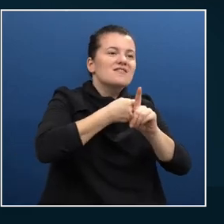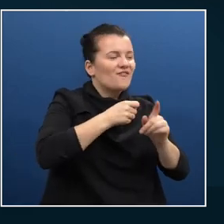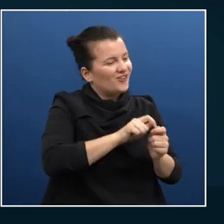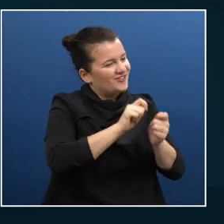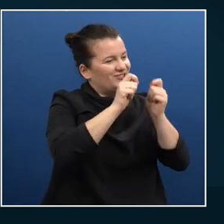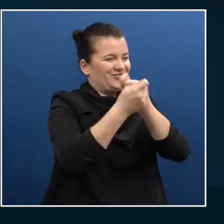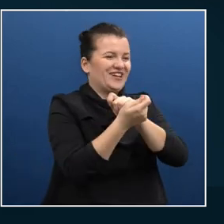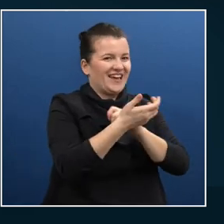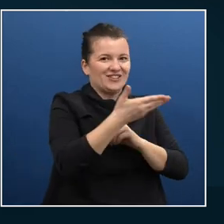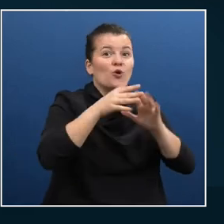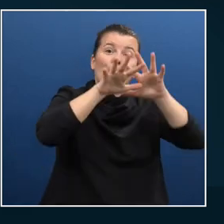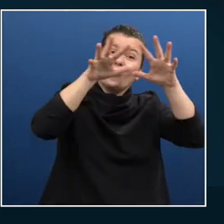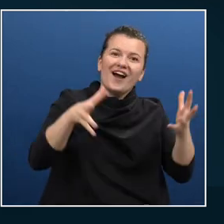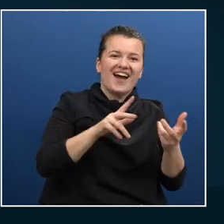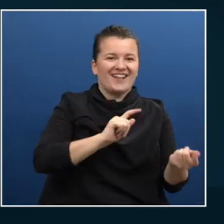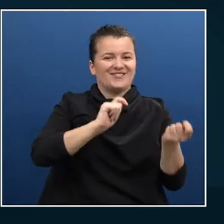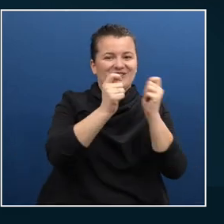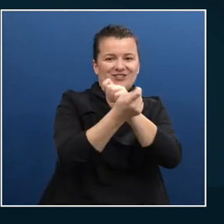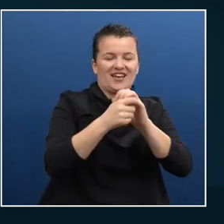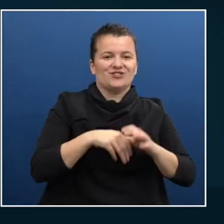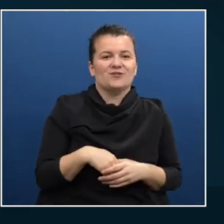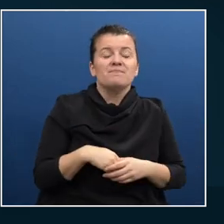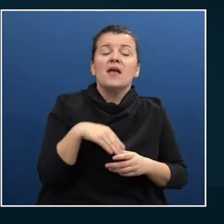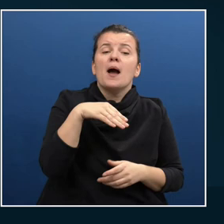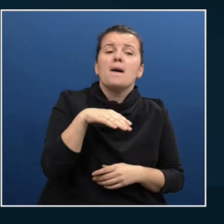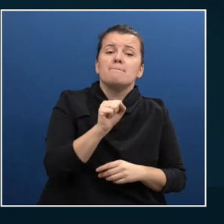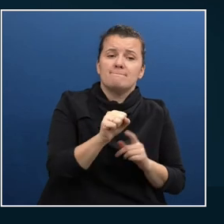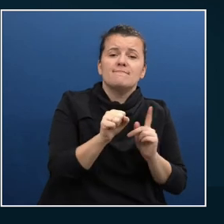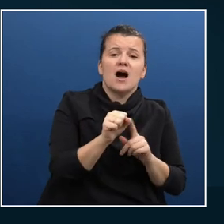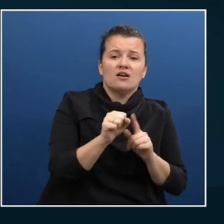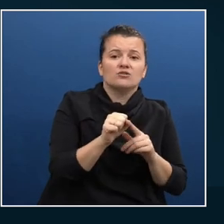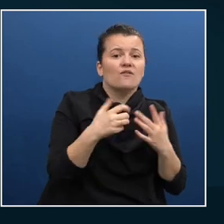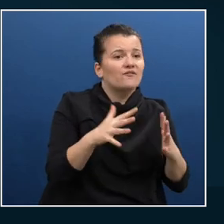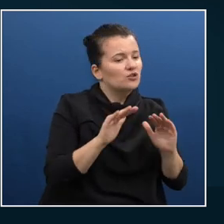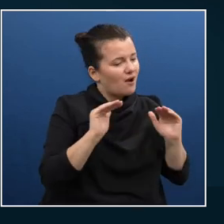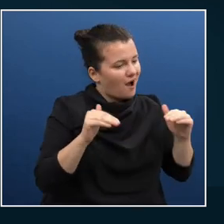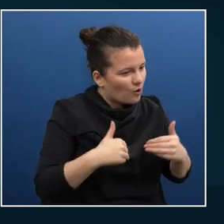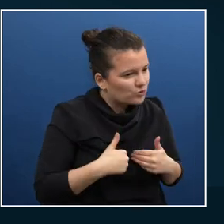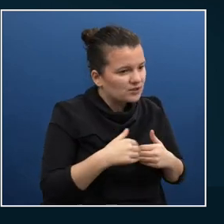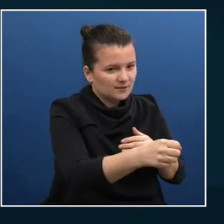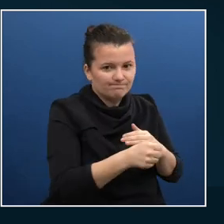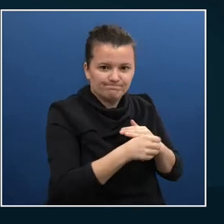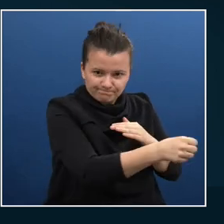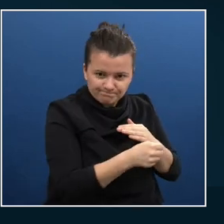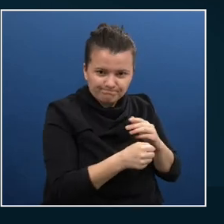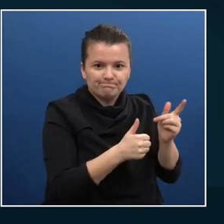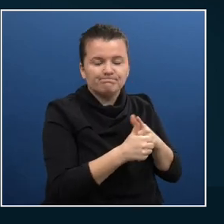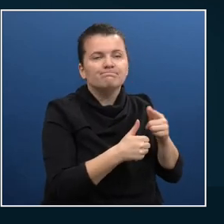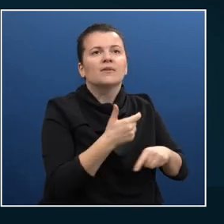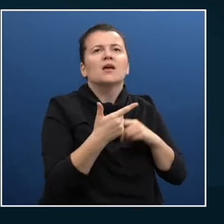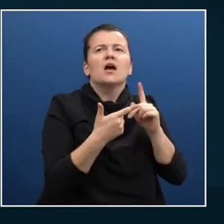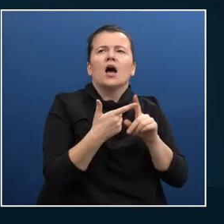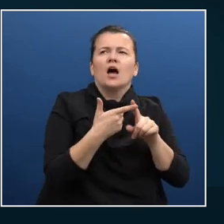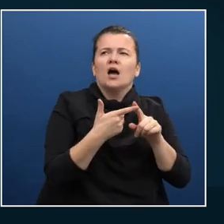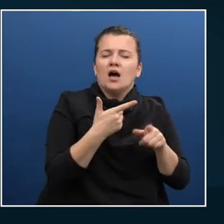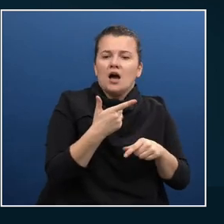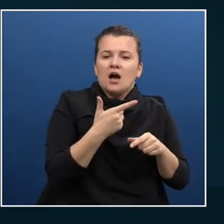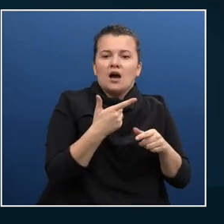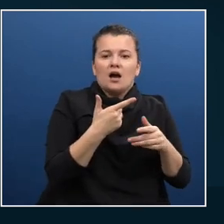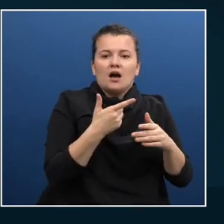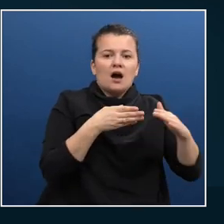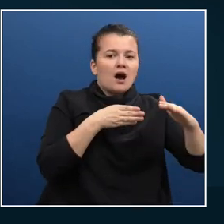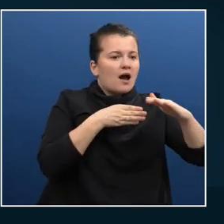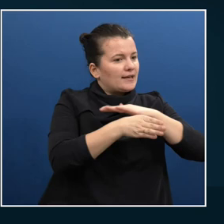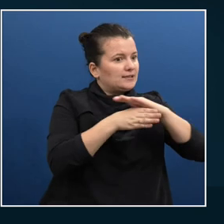And that's something that Microsoft believes we have hiring for autism and we have a diversity hiring – accessibility hiring team.